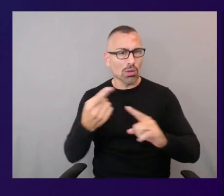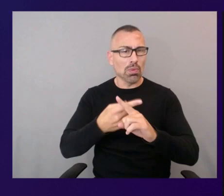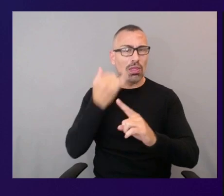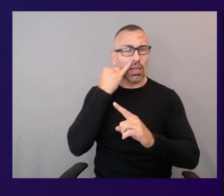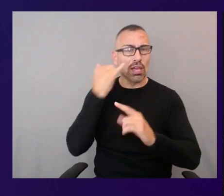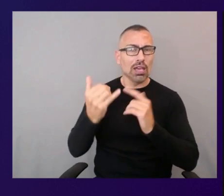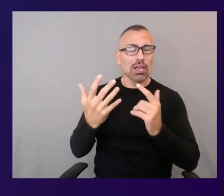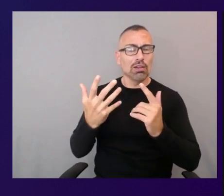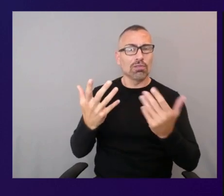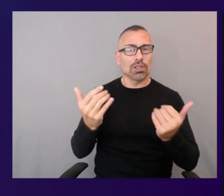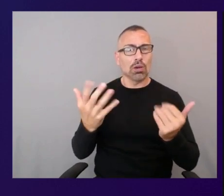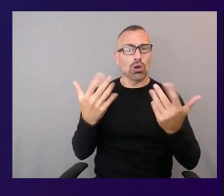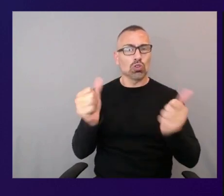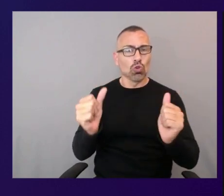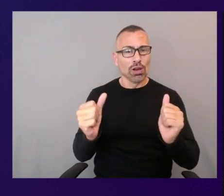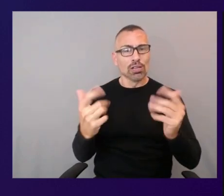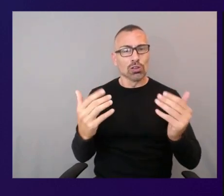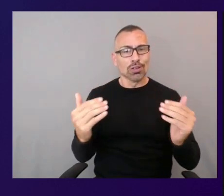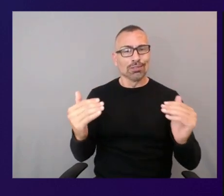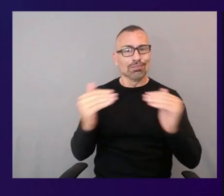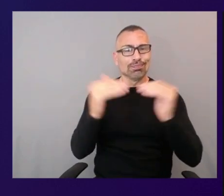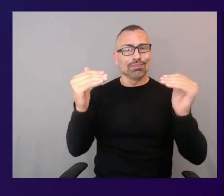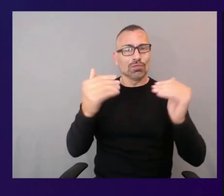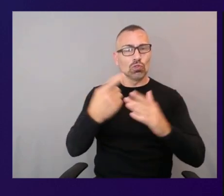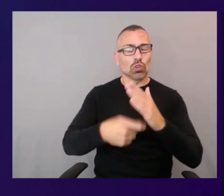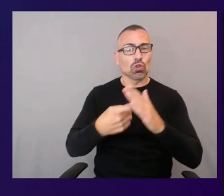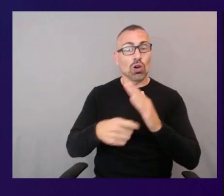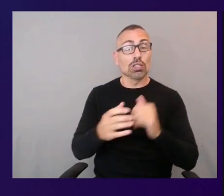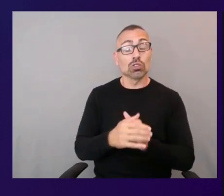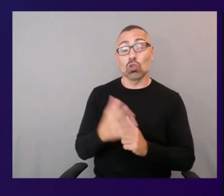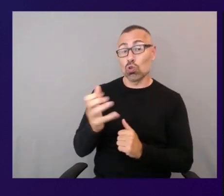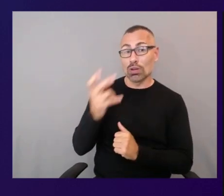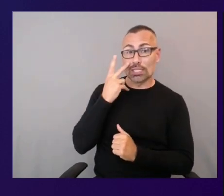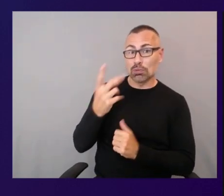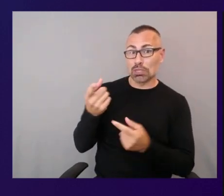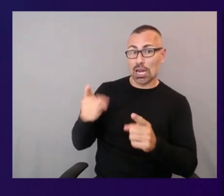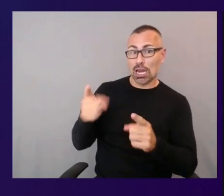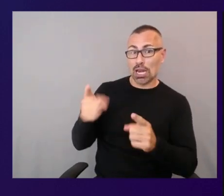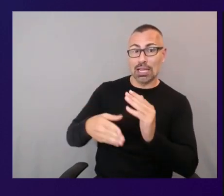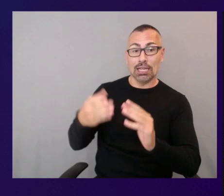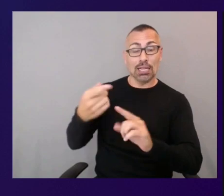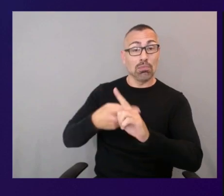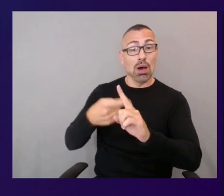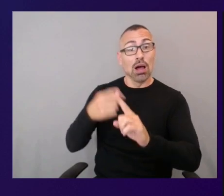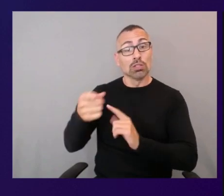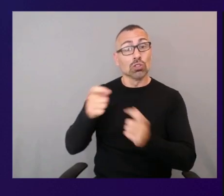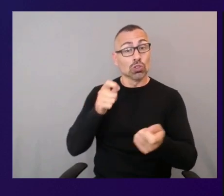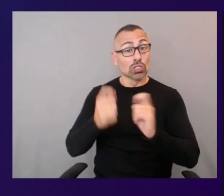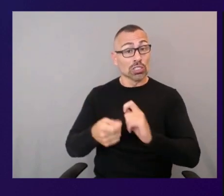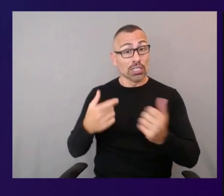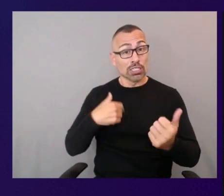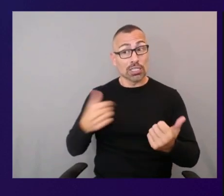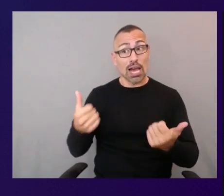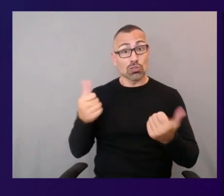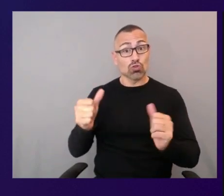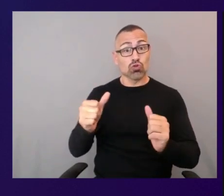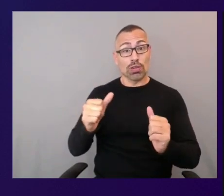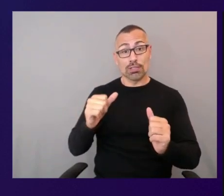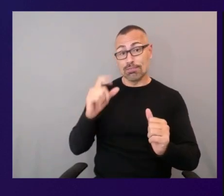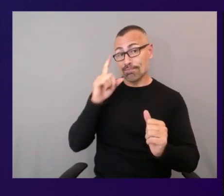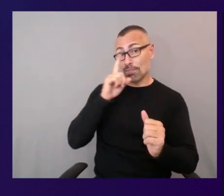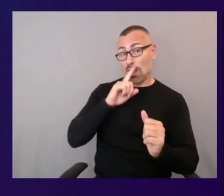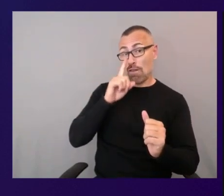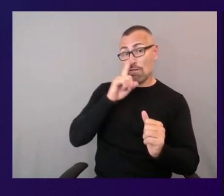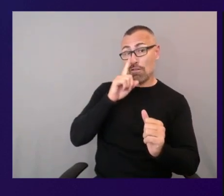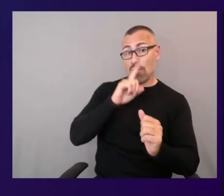hey look i want to look and see what's actually going to happen at the end of the month and so you can change that from similarly into the simulate end of month cleanup from no